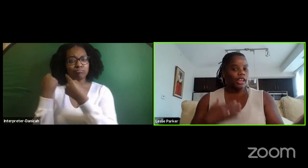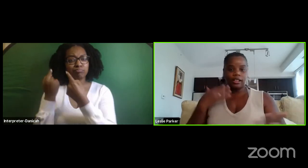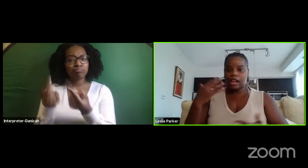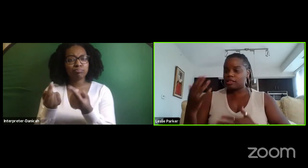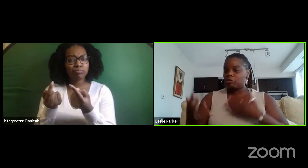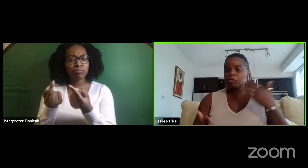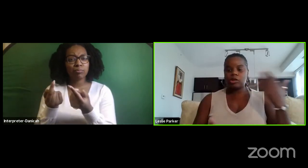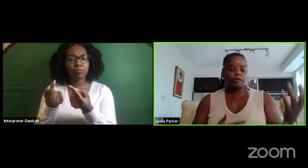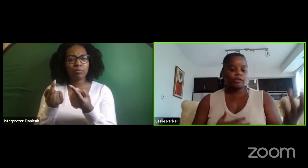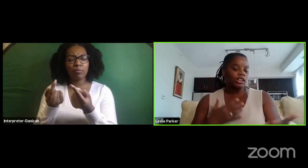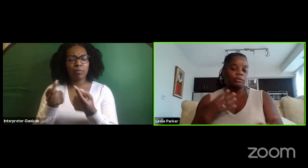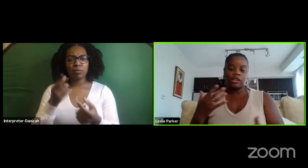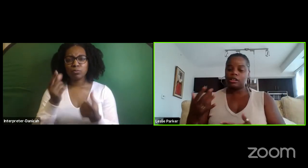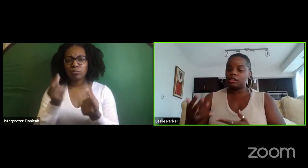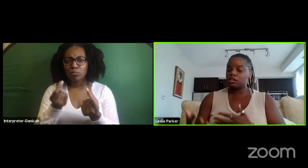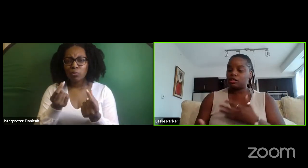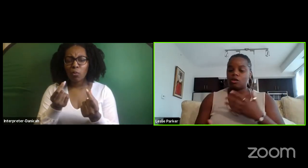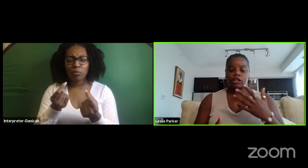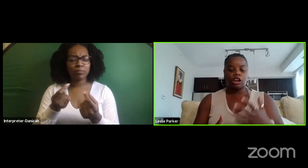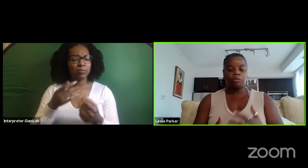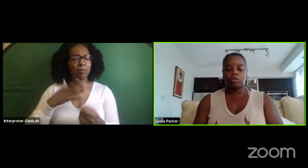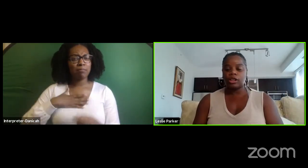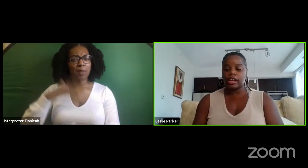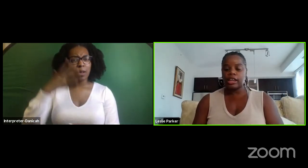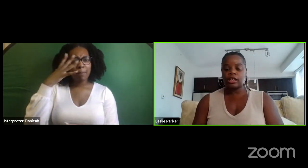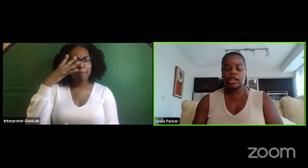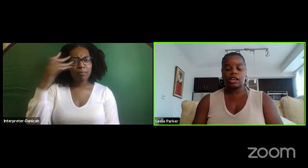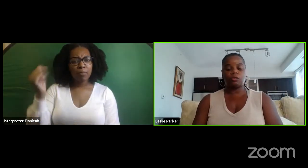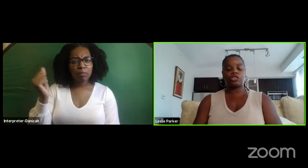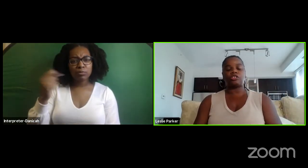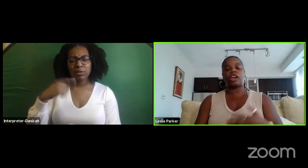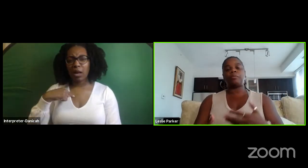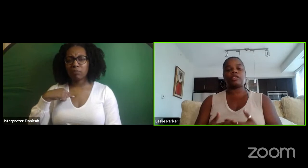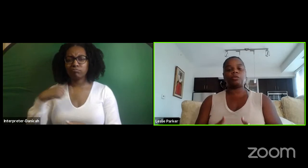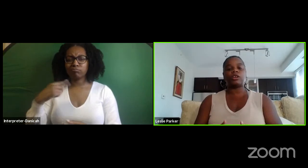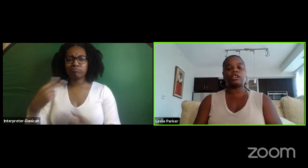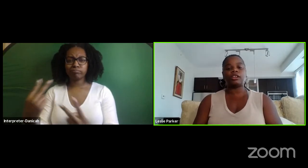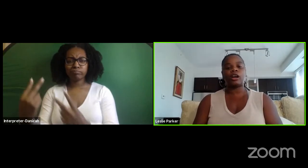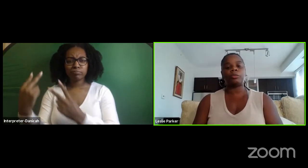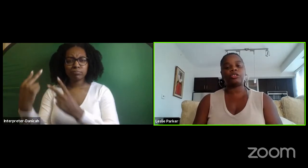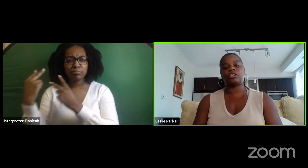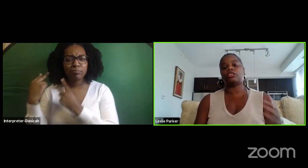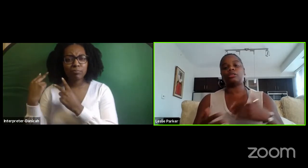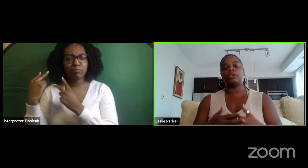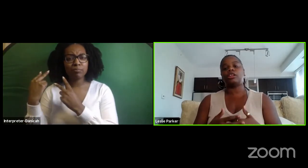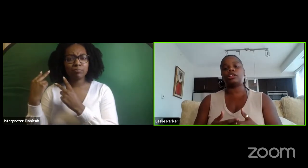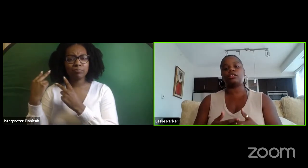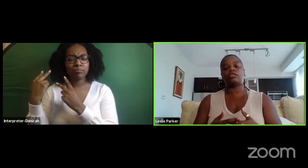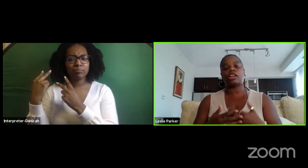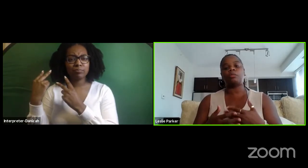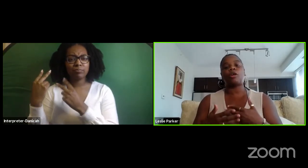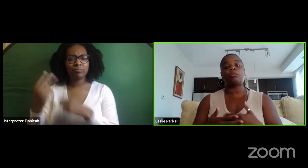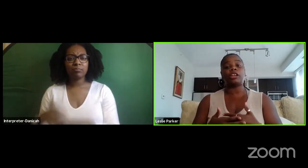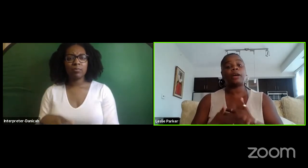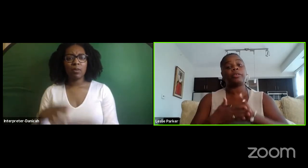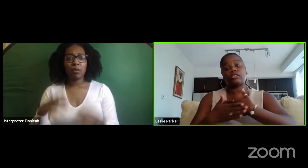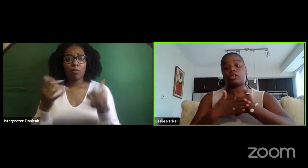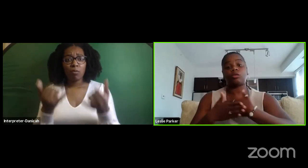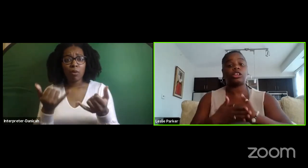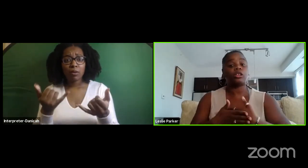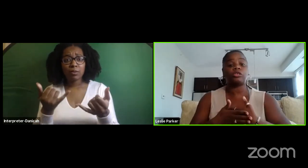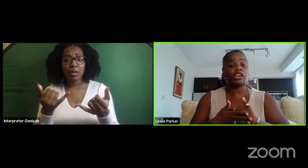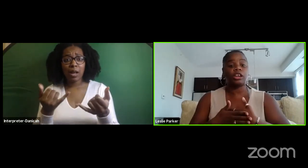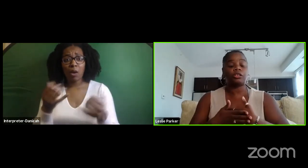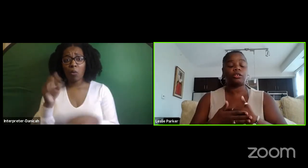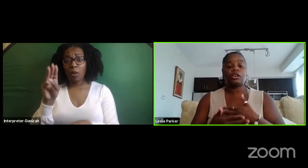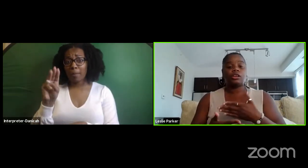memories, like lots of memories flooding me, going down memory lane. And with the times that we're in now, particularly being in St. Paul, Minneapolis,